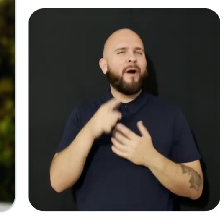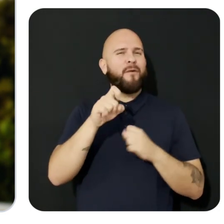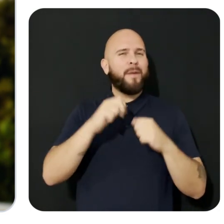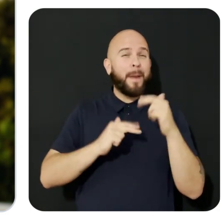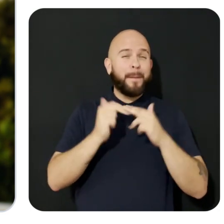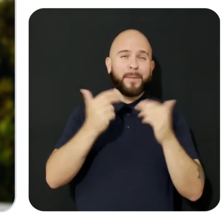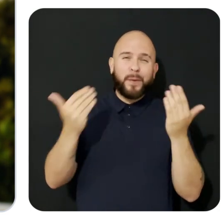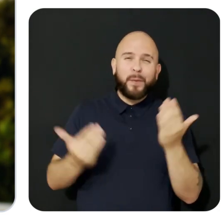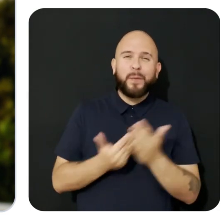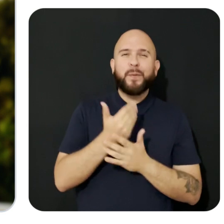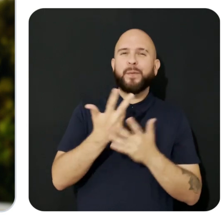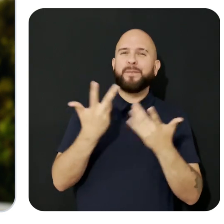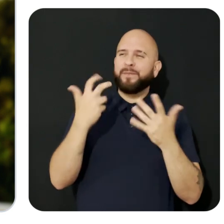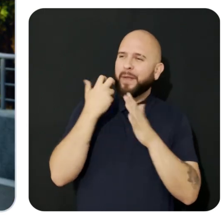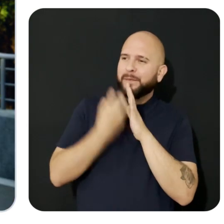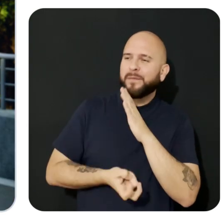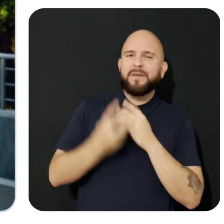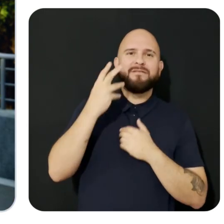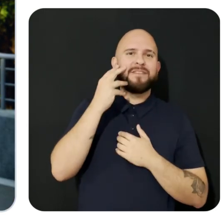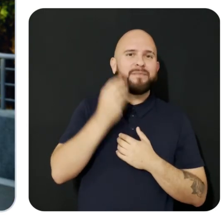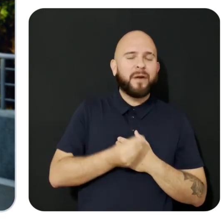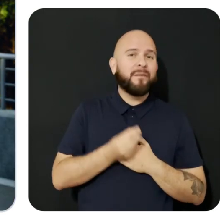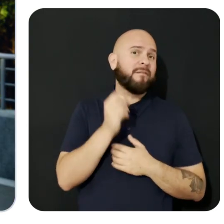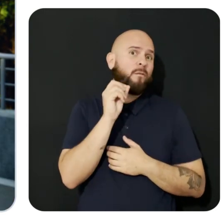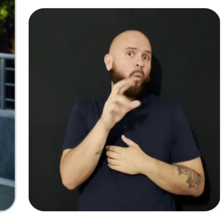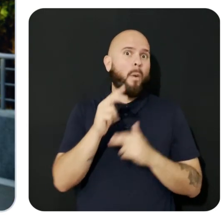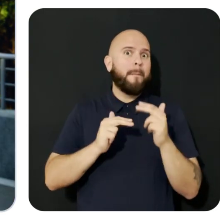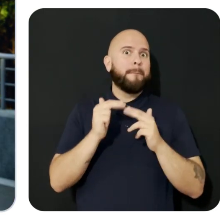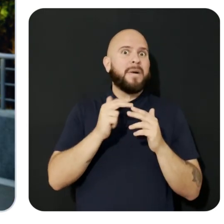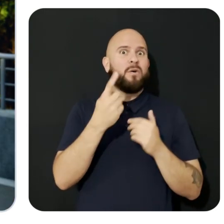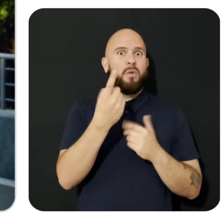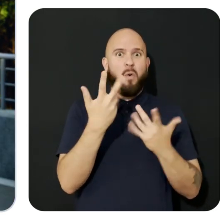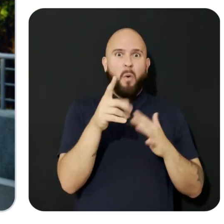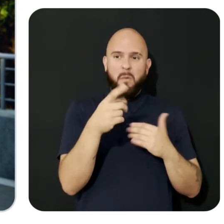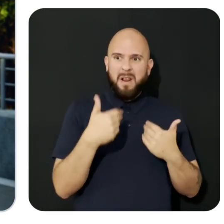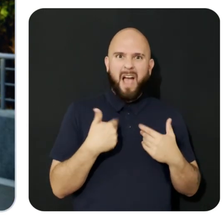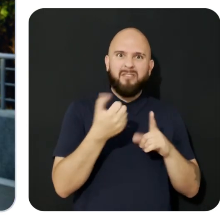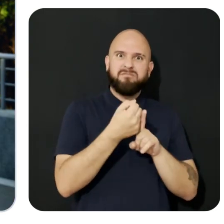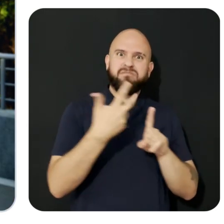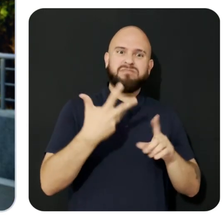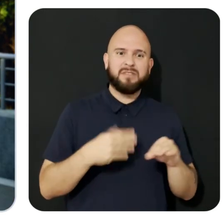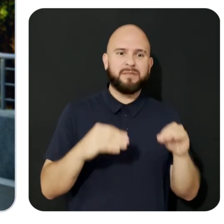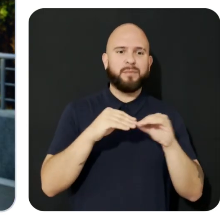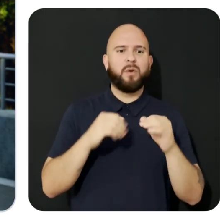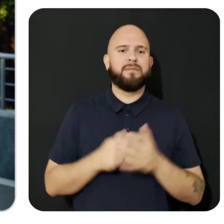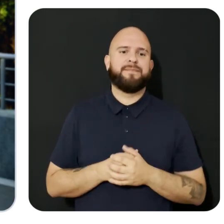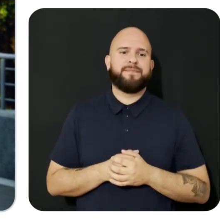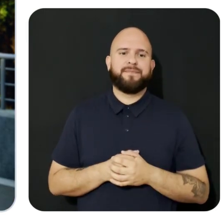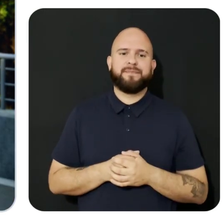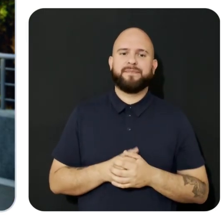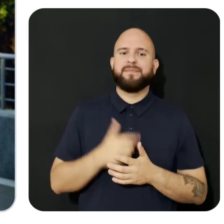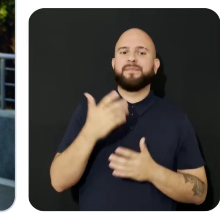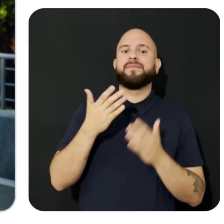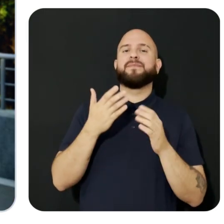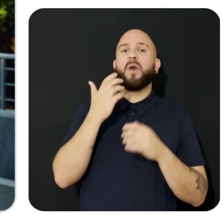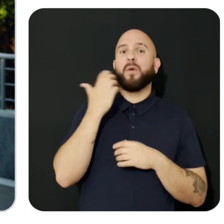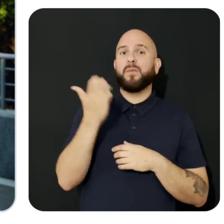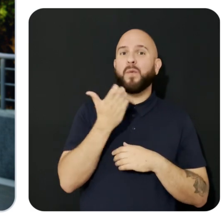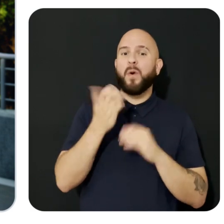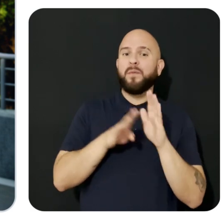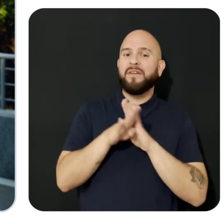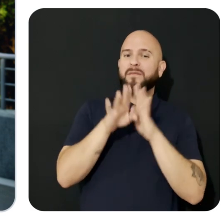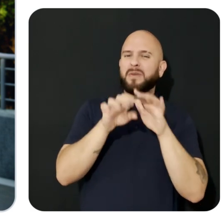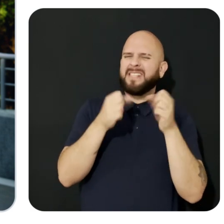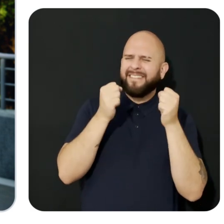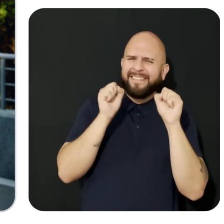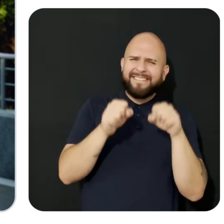by adding spatial features. Mobile developers can quickly build their front end using their favorite 2D UI